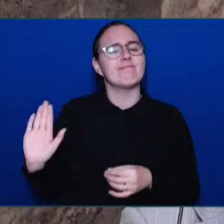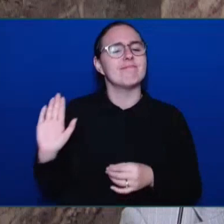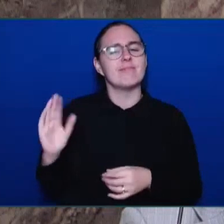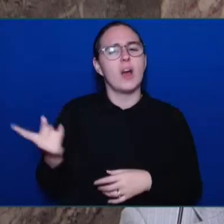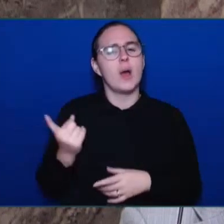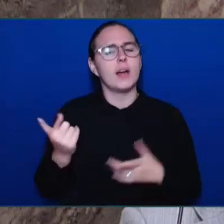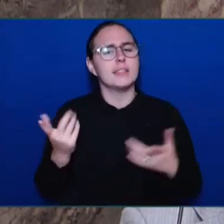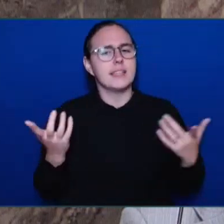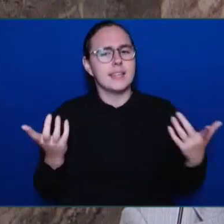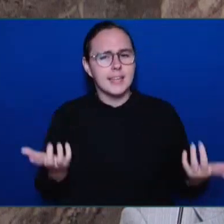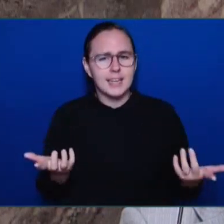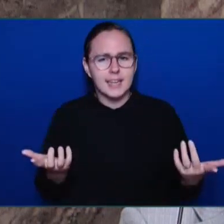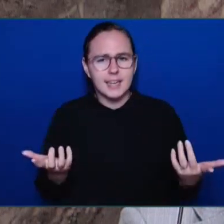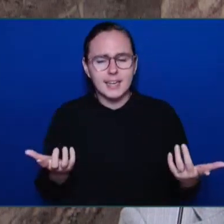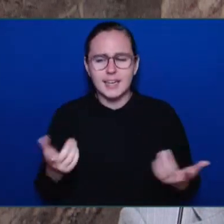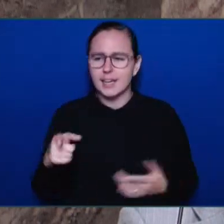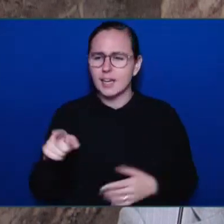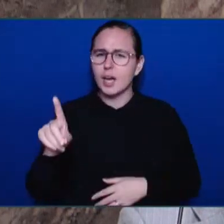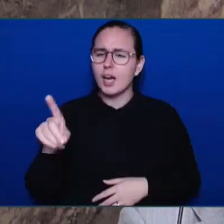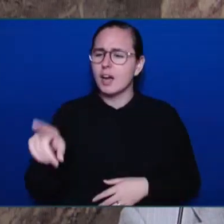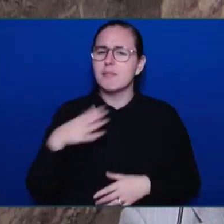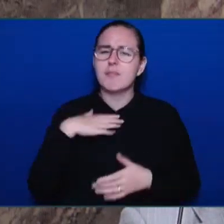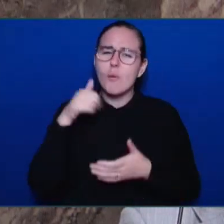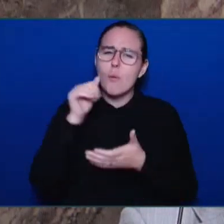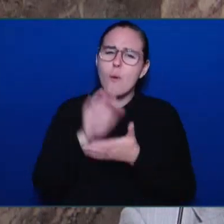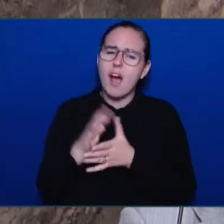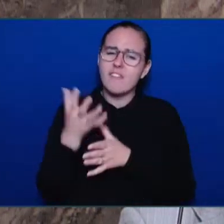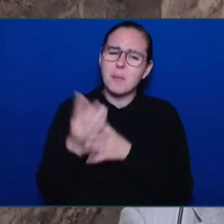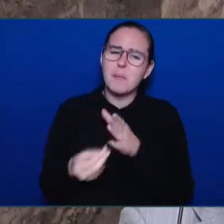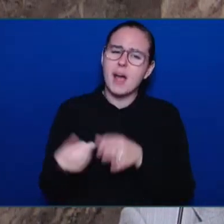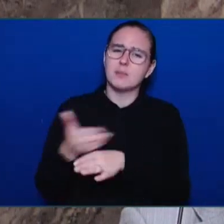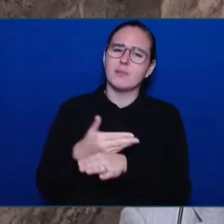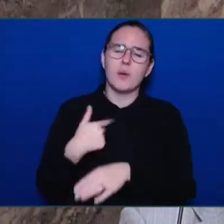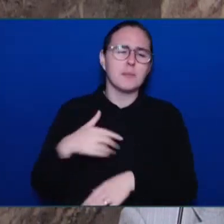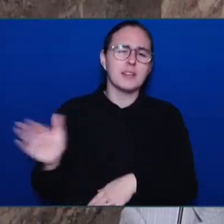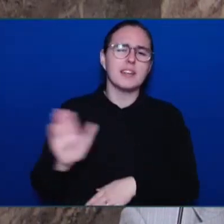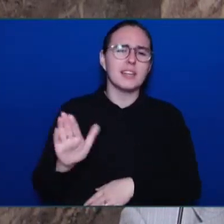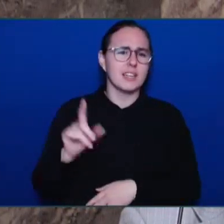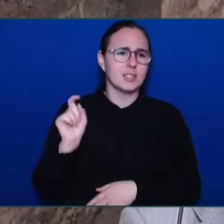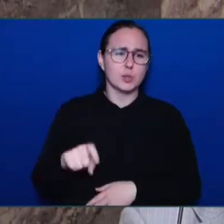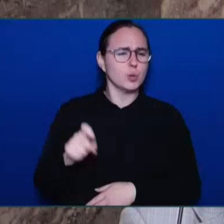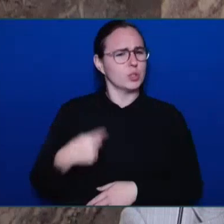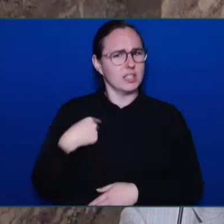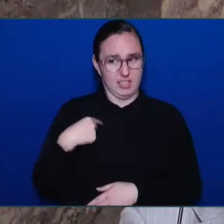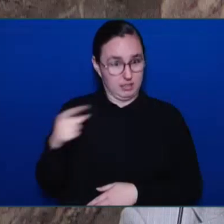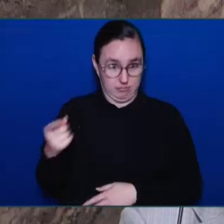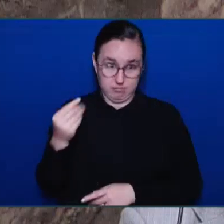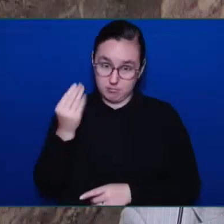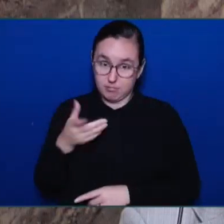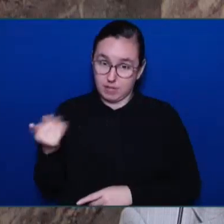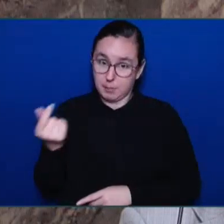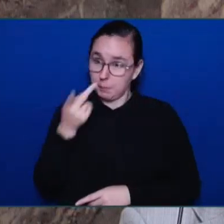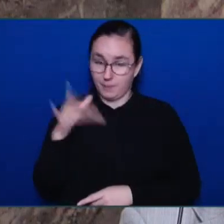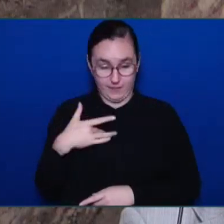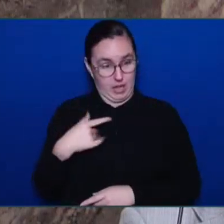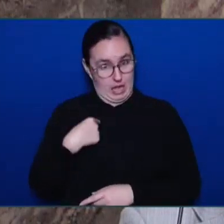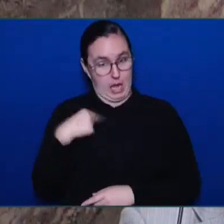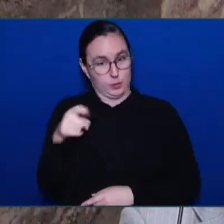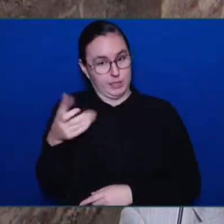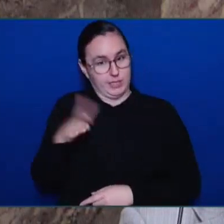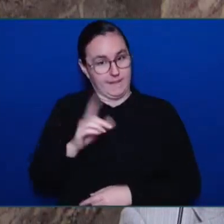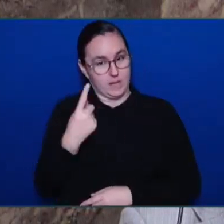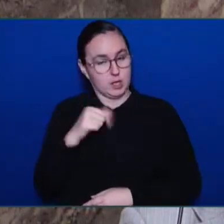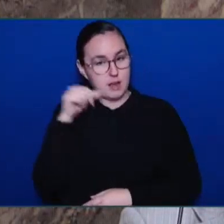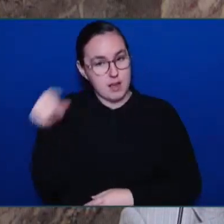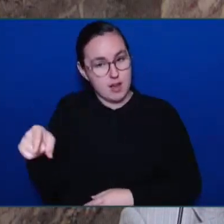actually, that he had not. But I can tell him now that she's been up there waiting for him for a few years. You better get his